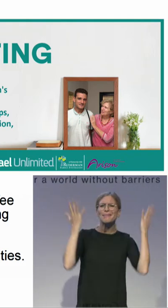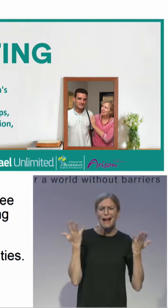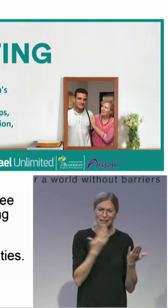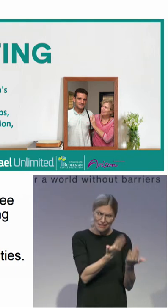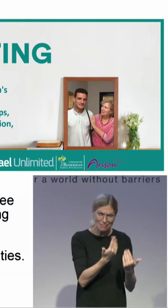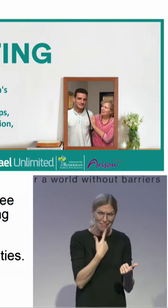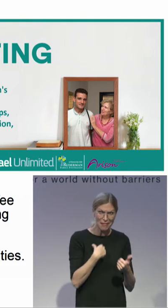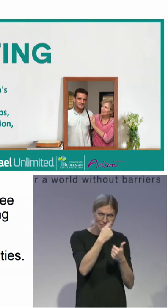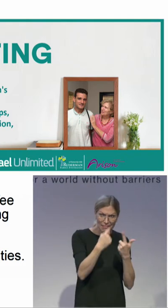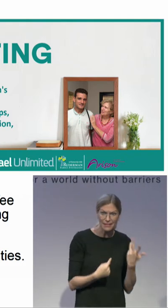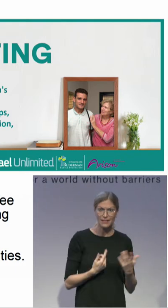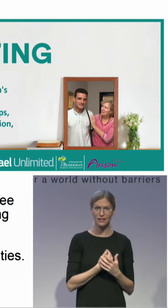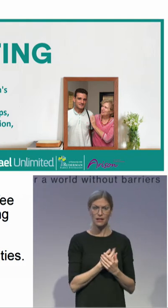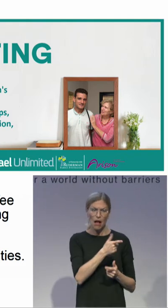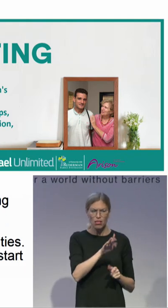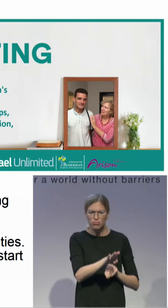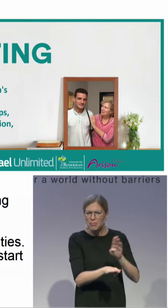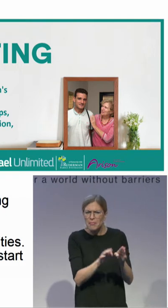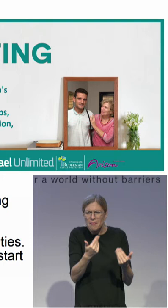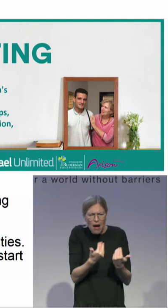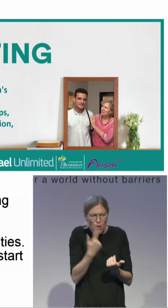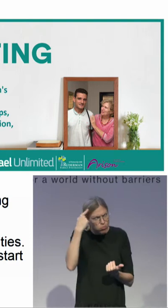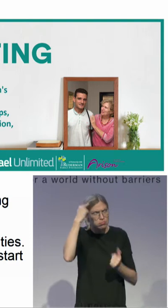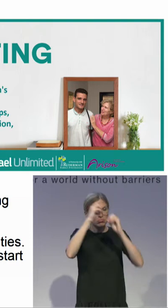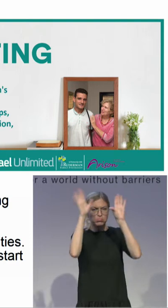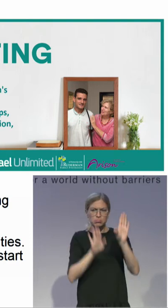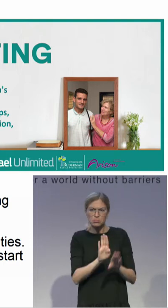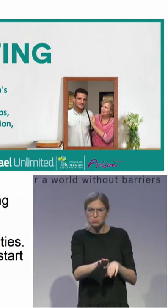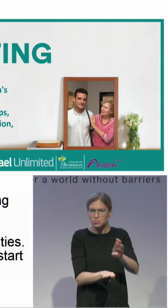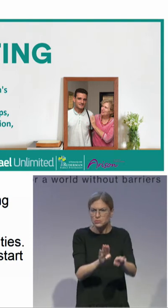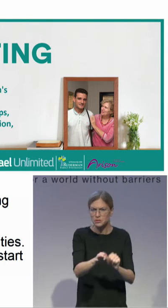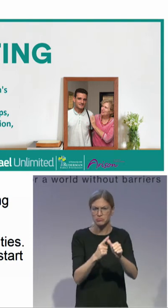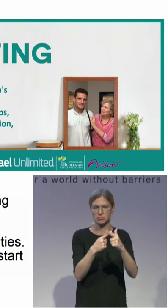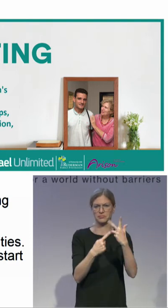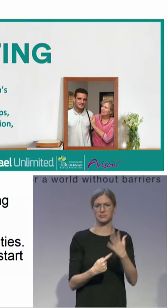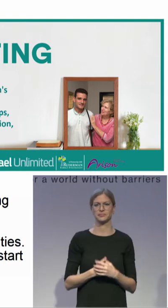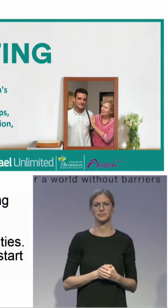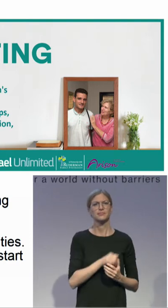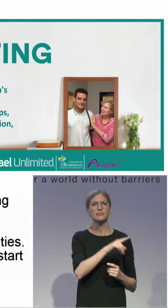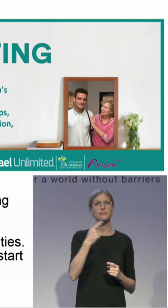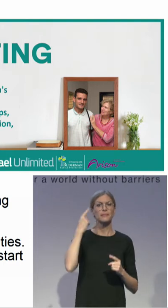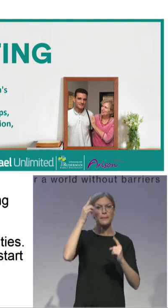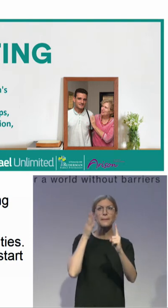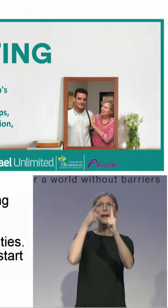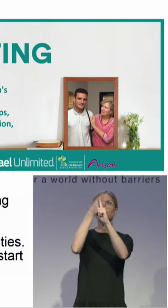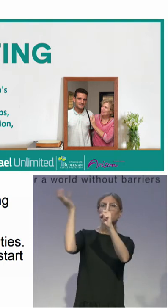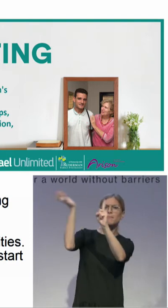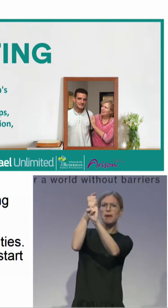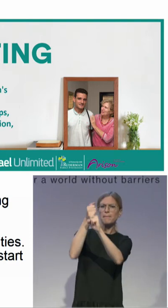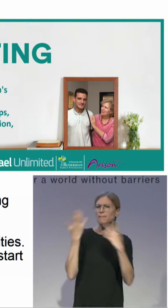And the idea is to look at the main achievements in life like we all look at our lives. Again, employment,